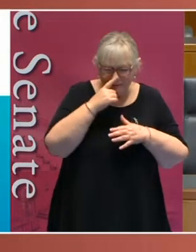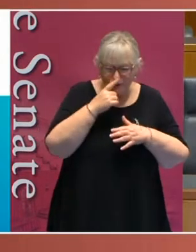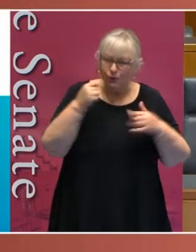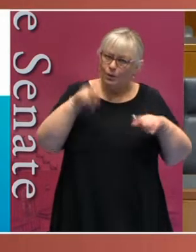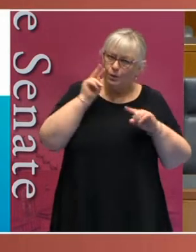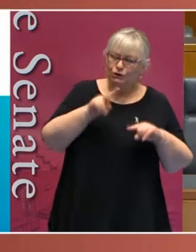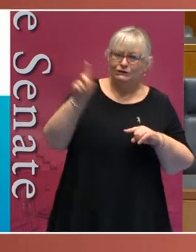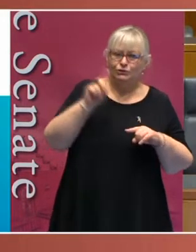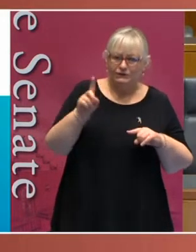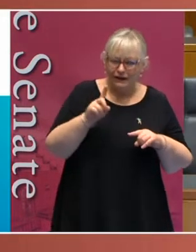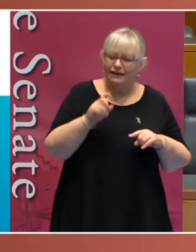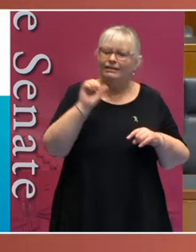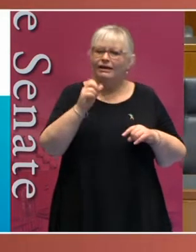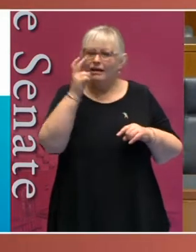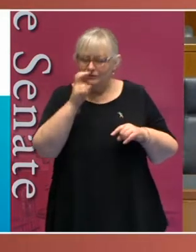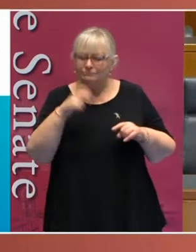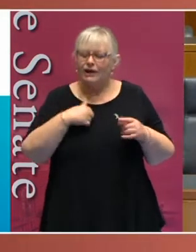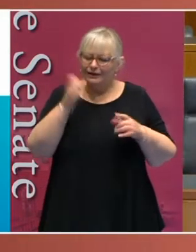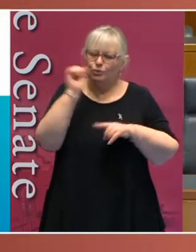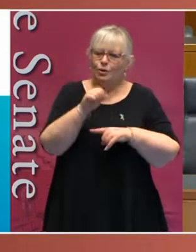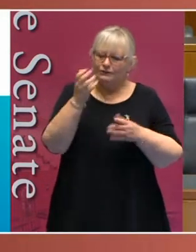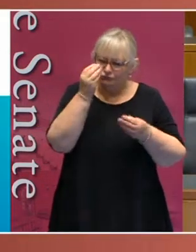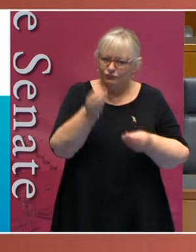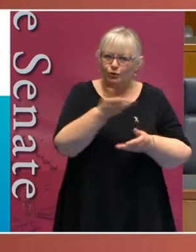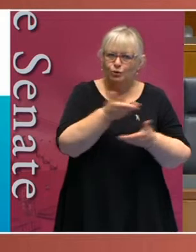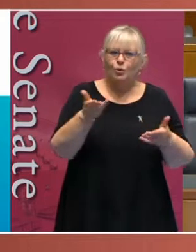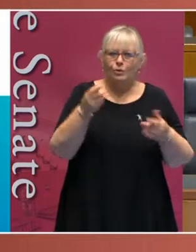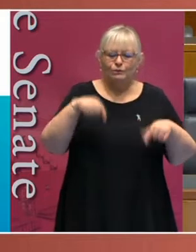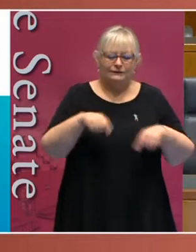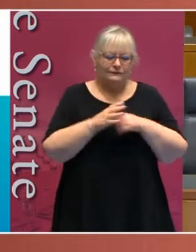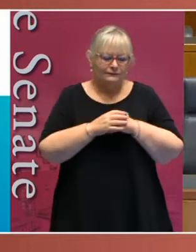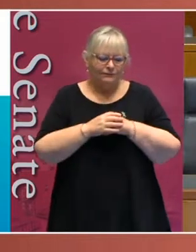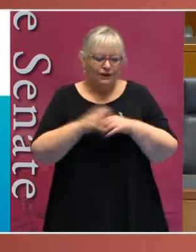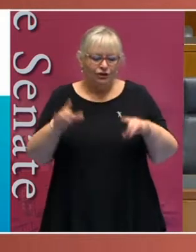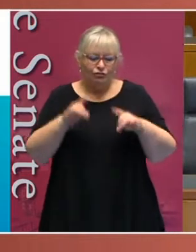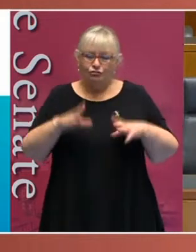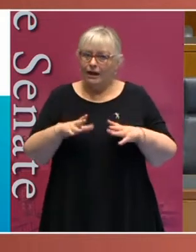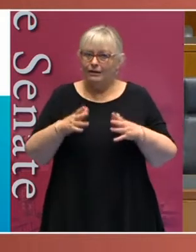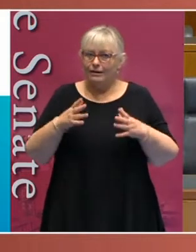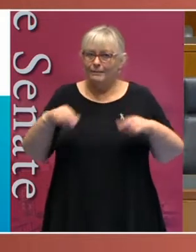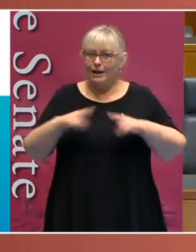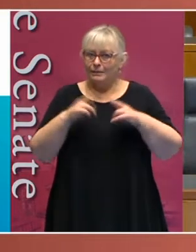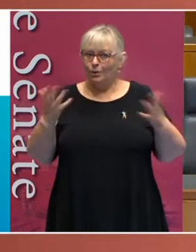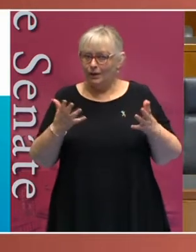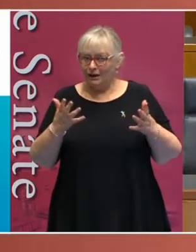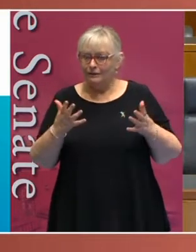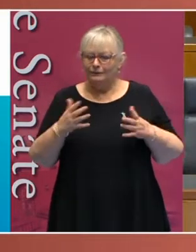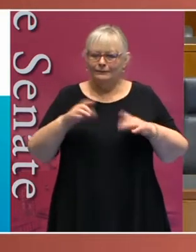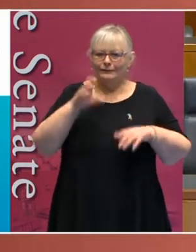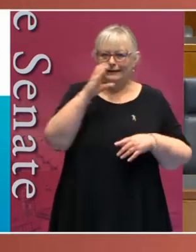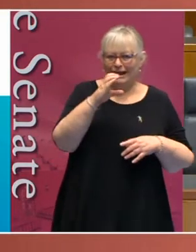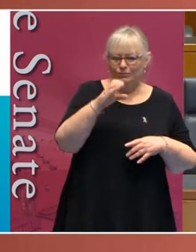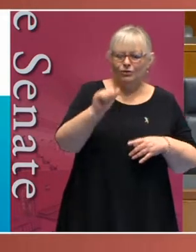today and acknowledge their presence. The Australian Parliament is located in Canberra, which is Ngunnawal country,